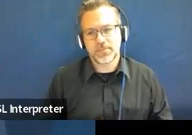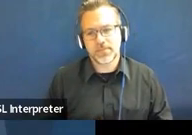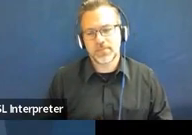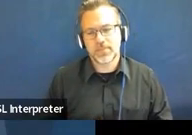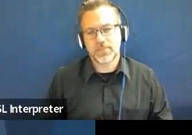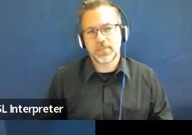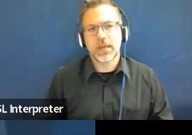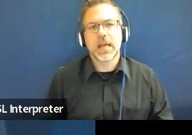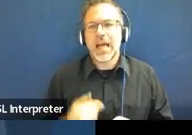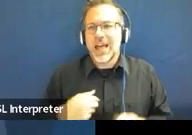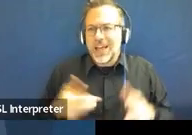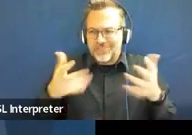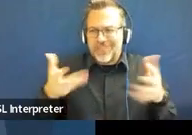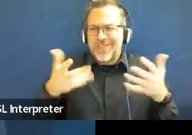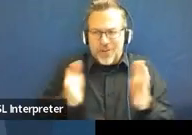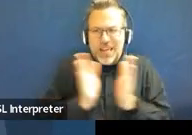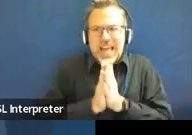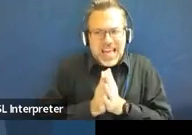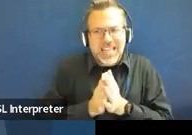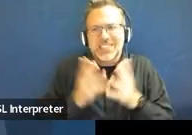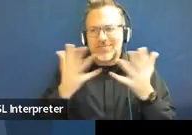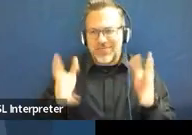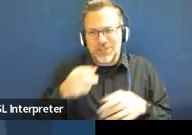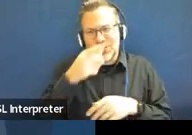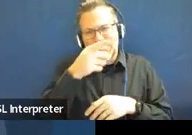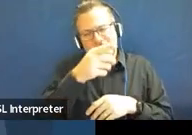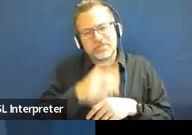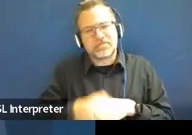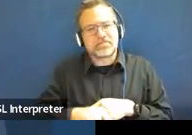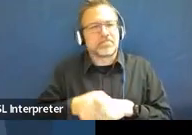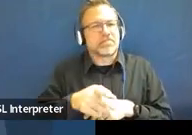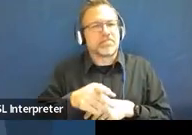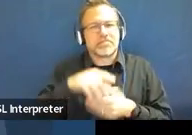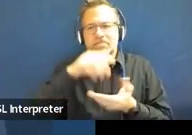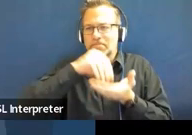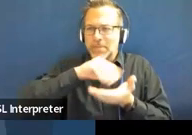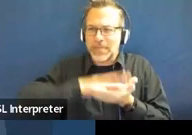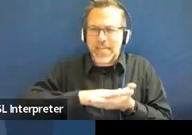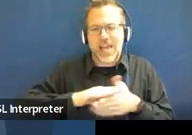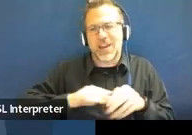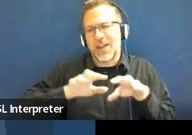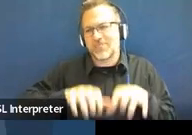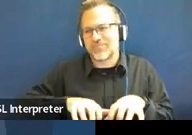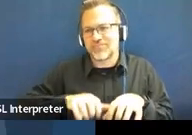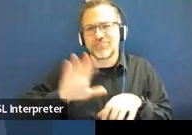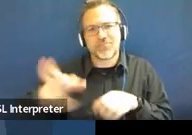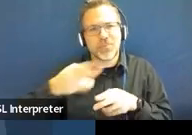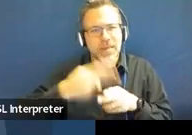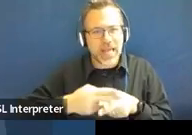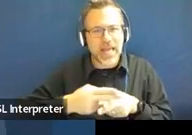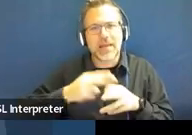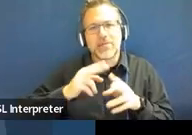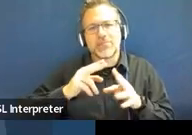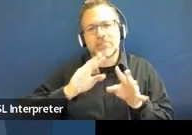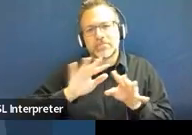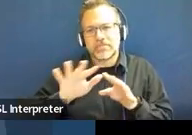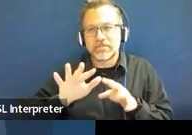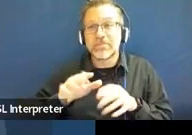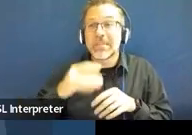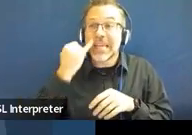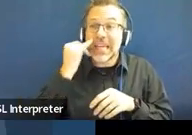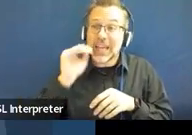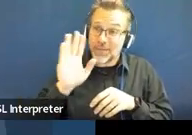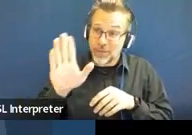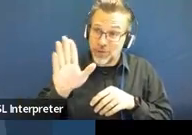So, I've already asked you to do this. Please make sure that all of that information is in. And if your name is, like if